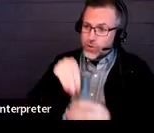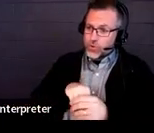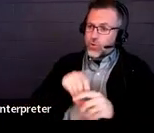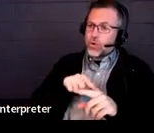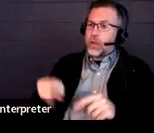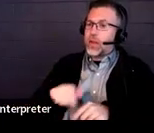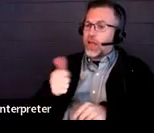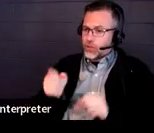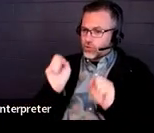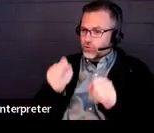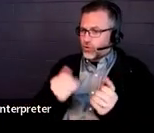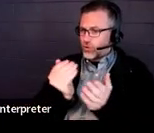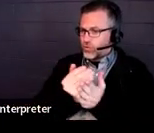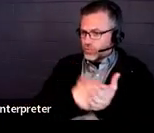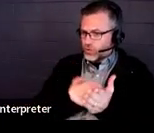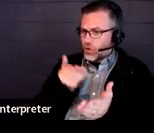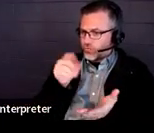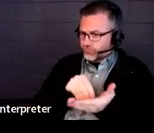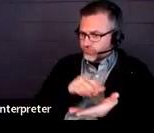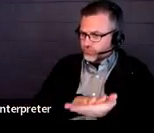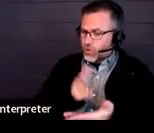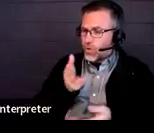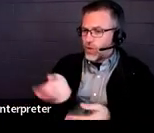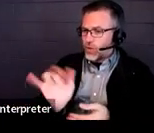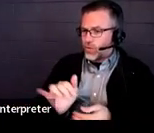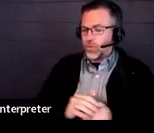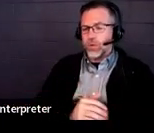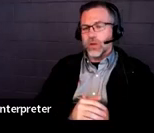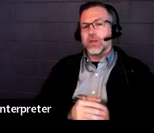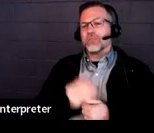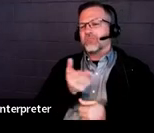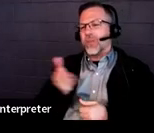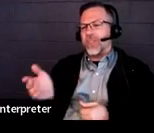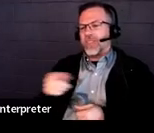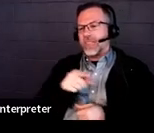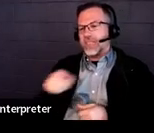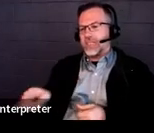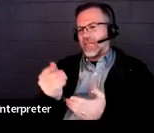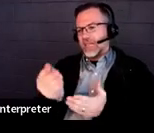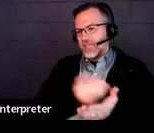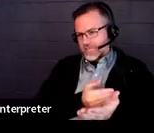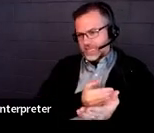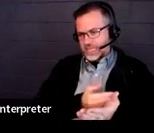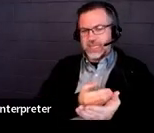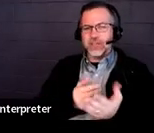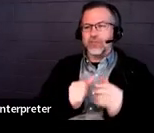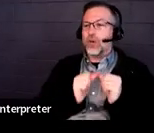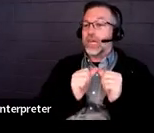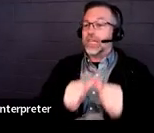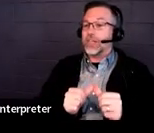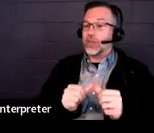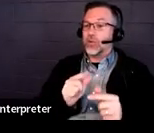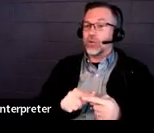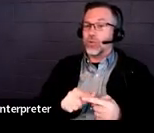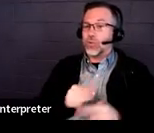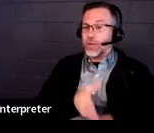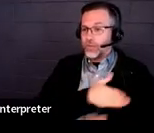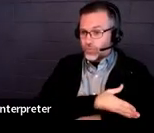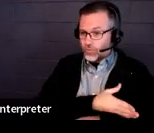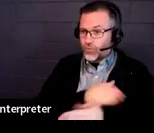here also. So some things that they listed in the procedural manual, or continuing to improve budget skills,